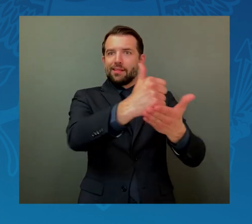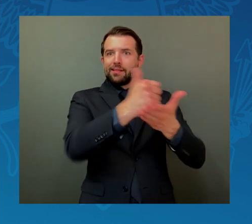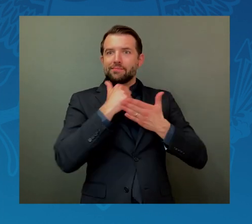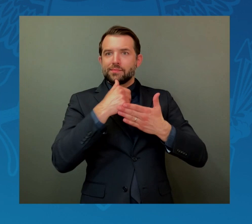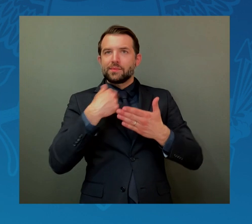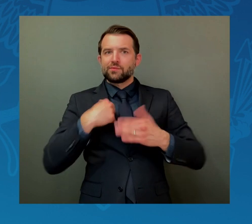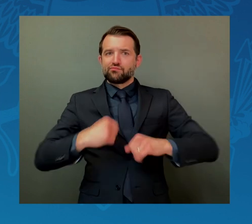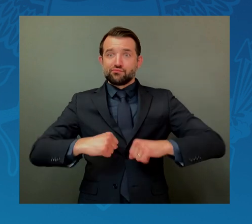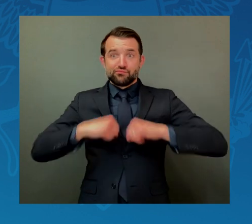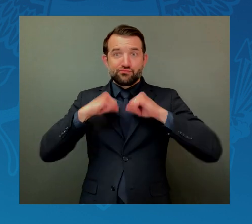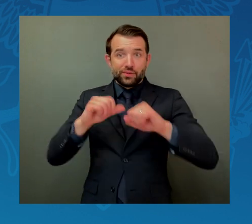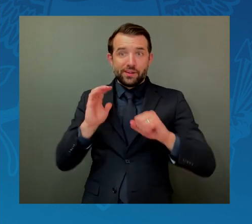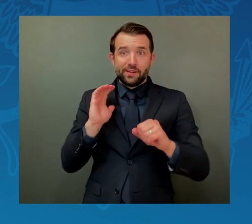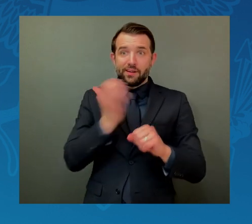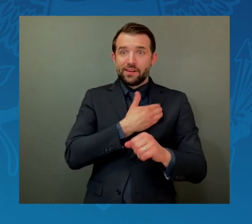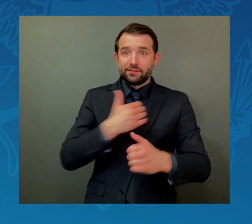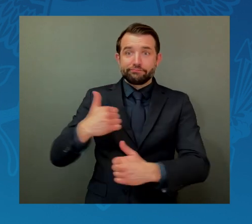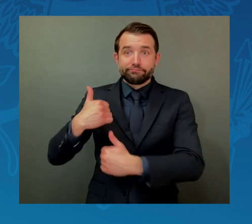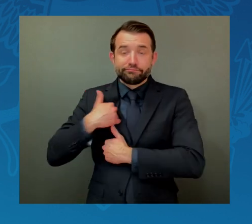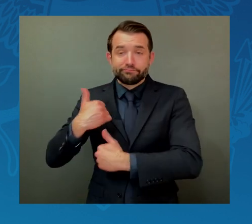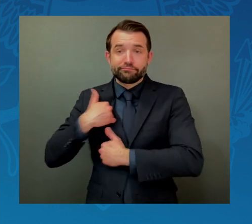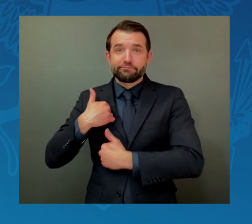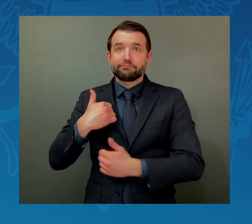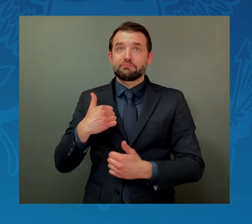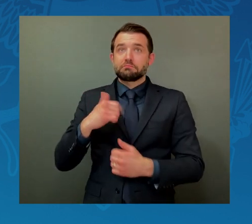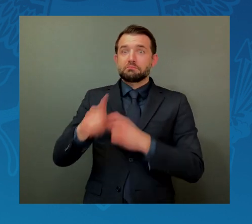and our people.